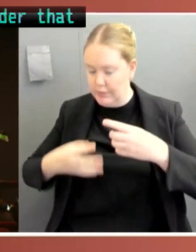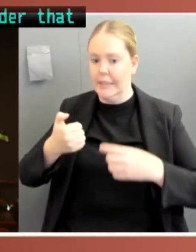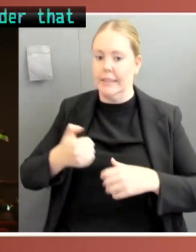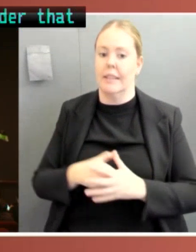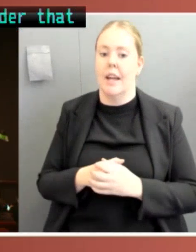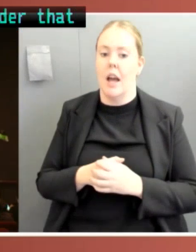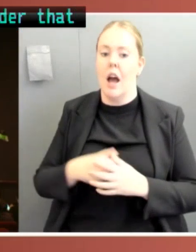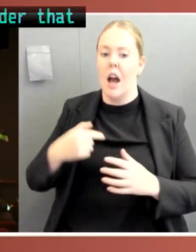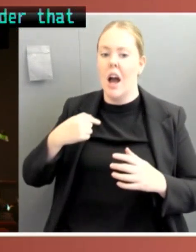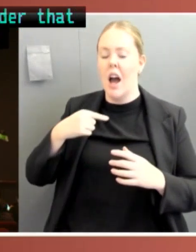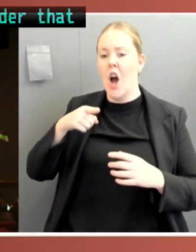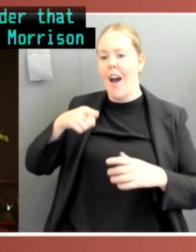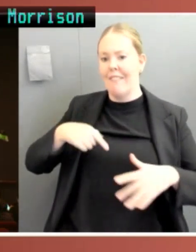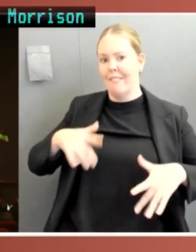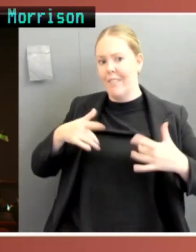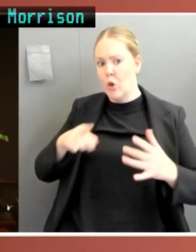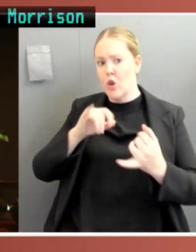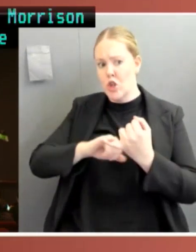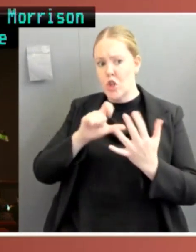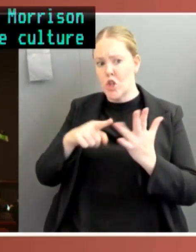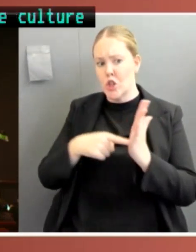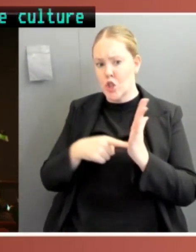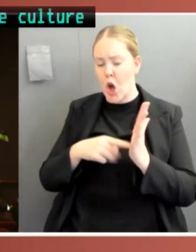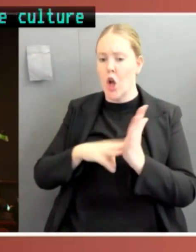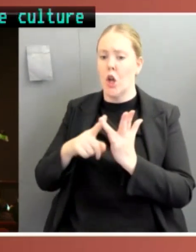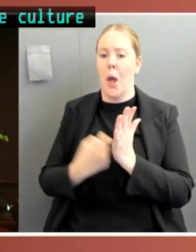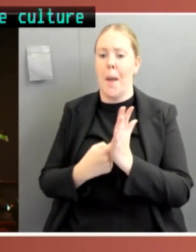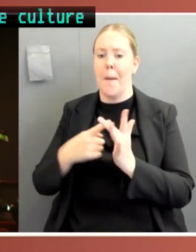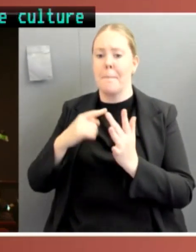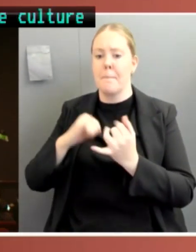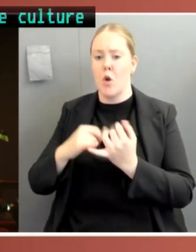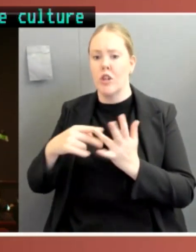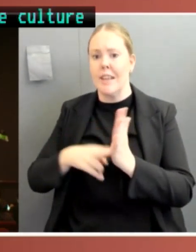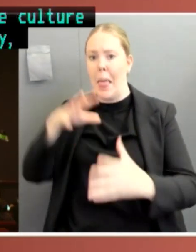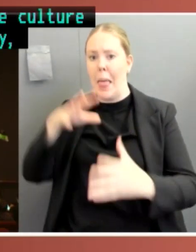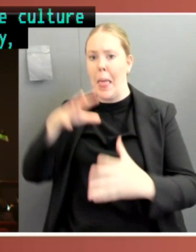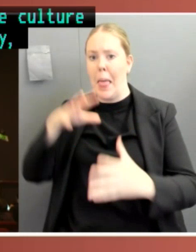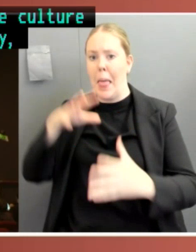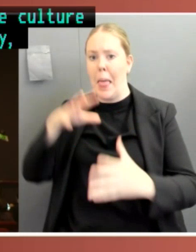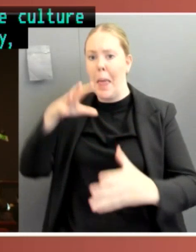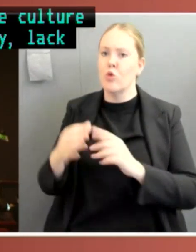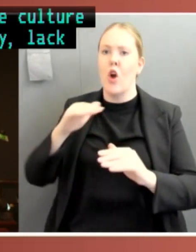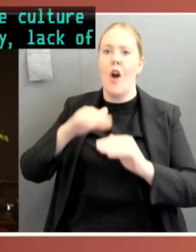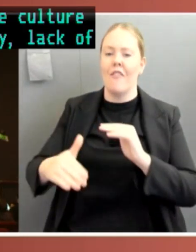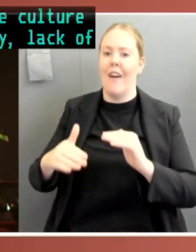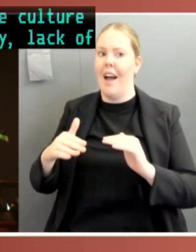of a lack of accountability, lack of transparency, and the culture of cover-up for